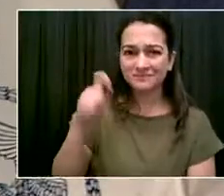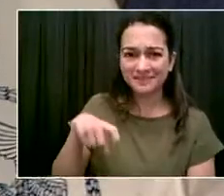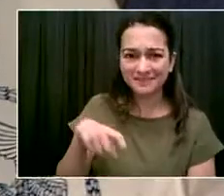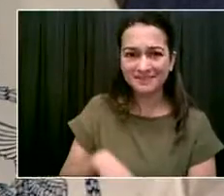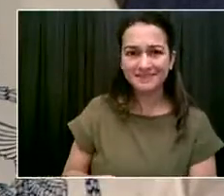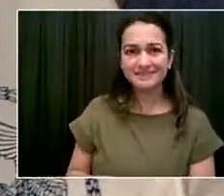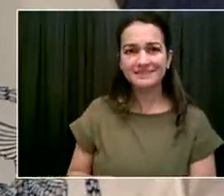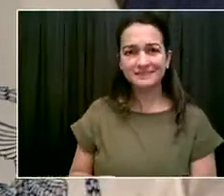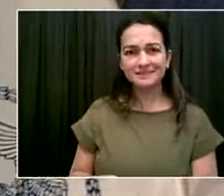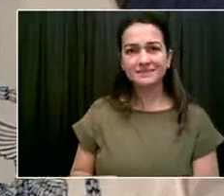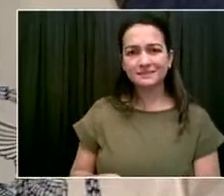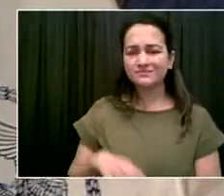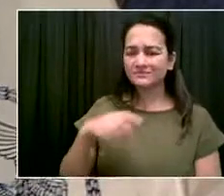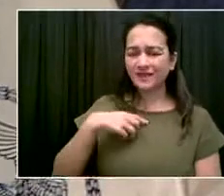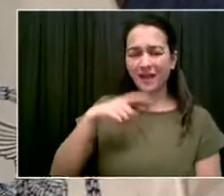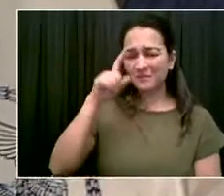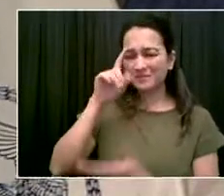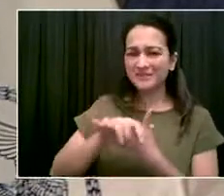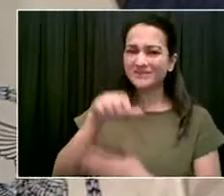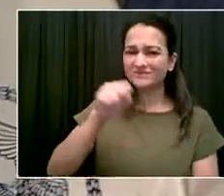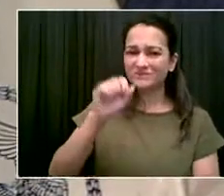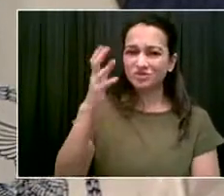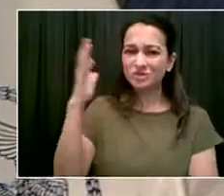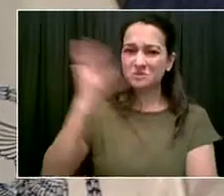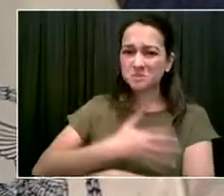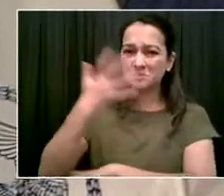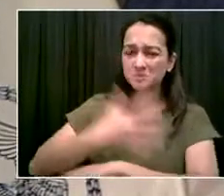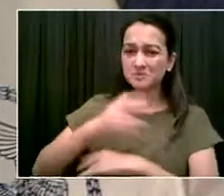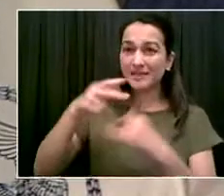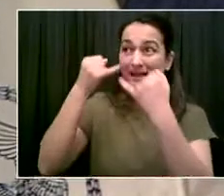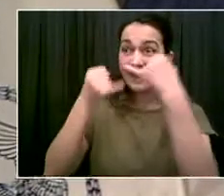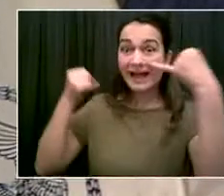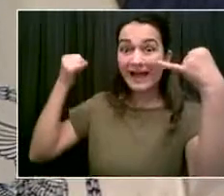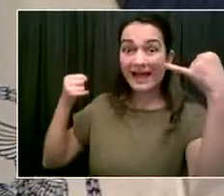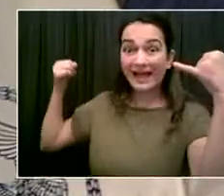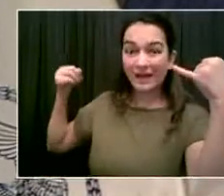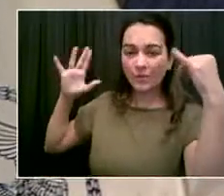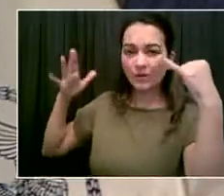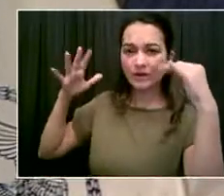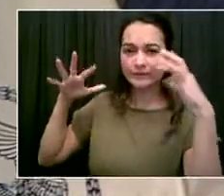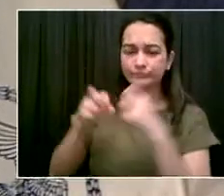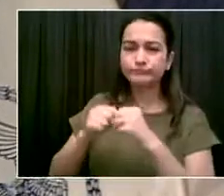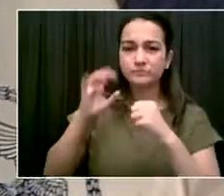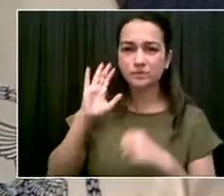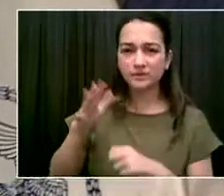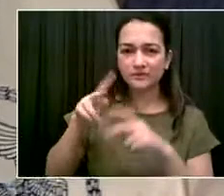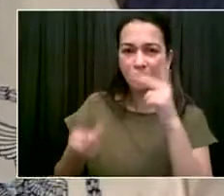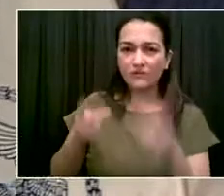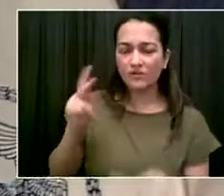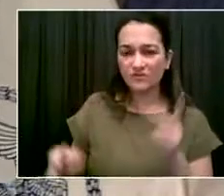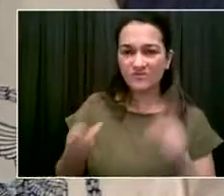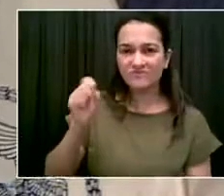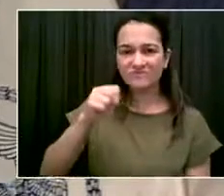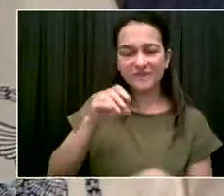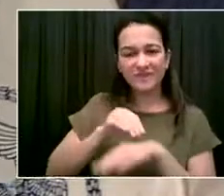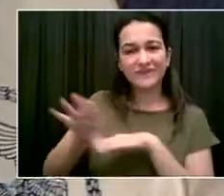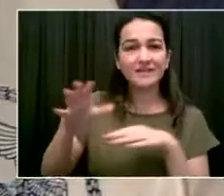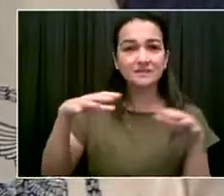down. You will see some wires come down. We will have some outages. Our job is to keep them as few and as brief as possible.